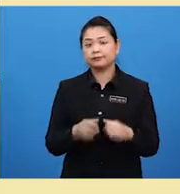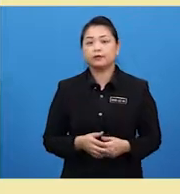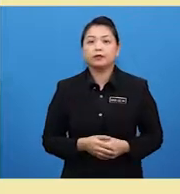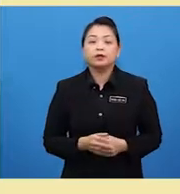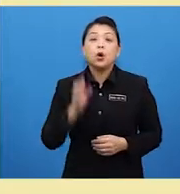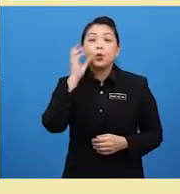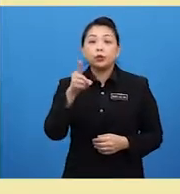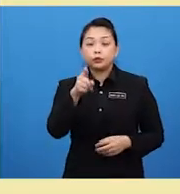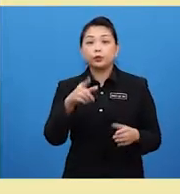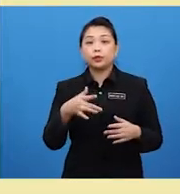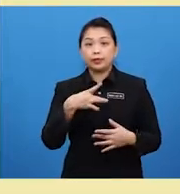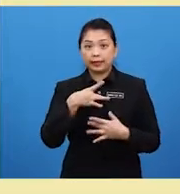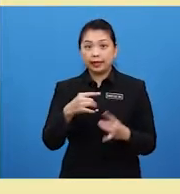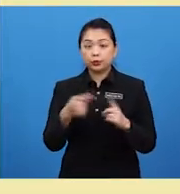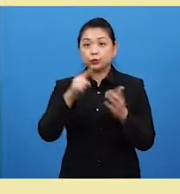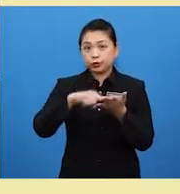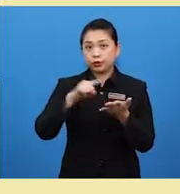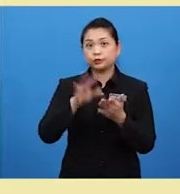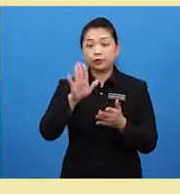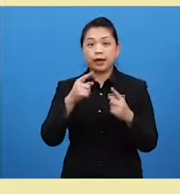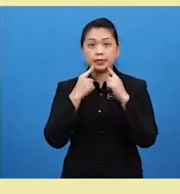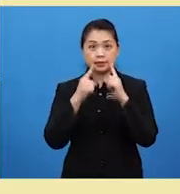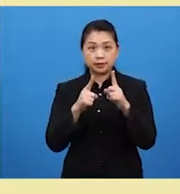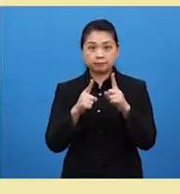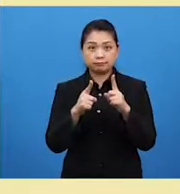Would you like to check your answers with me now?